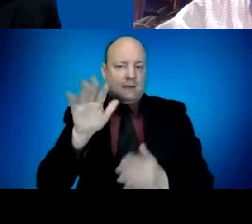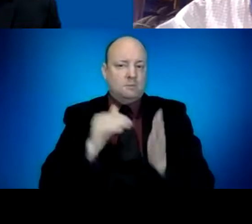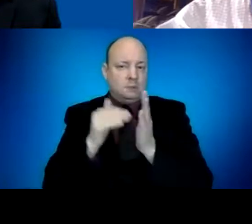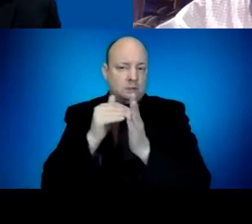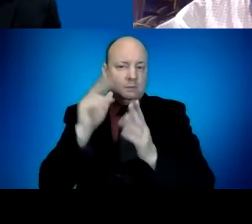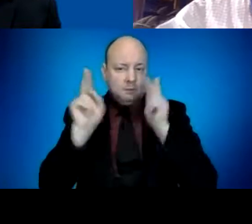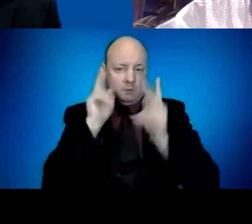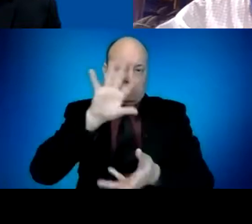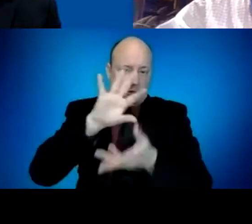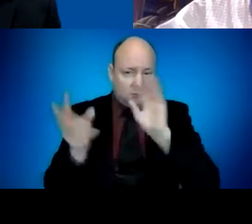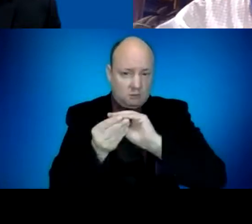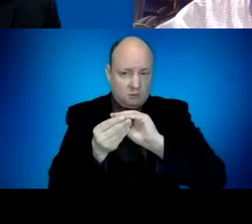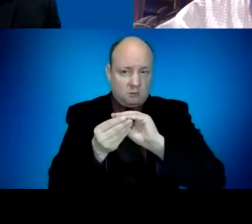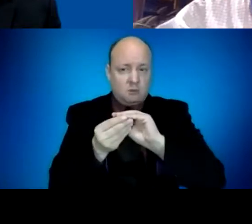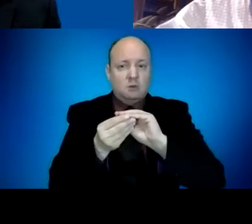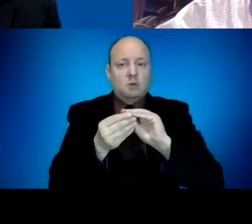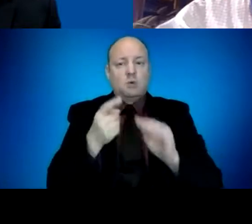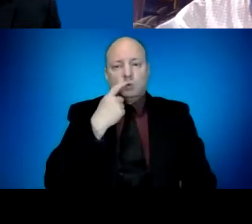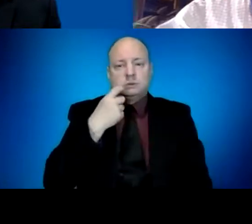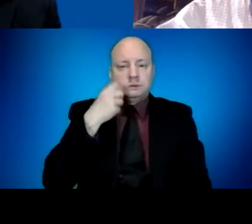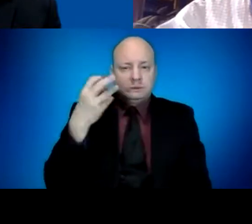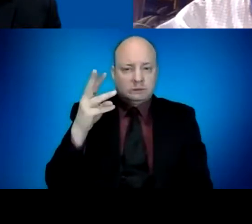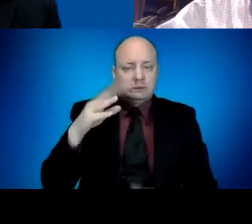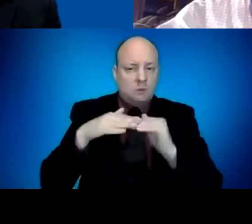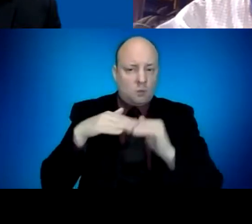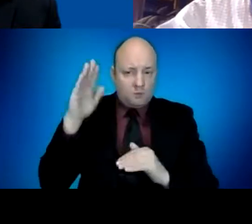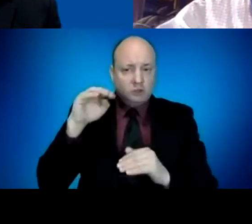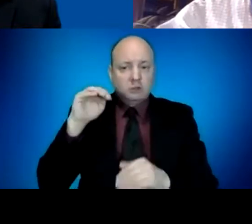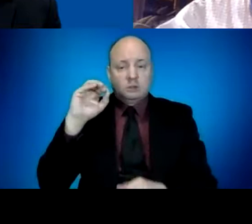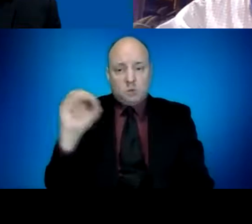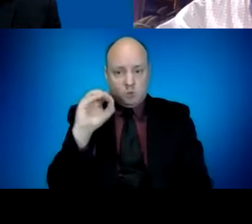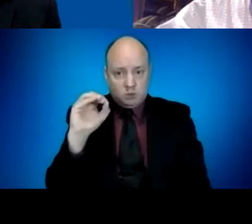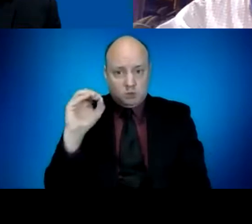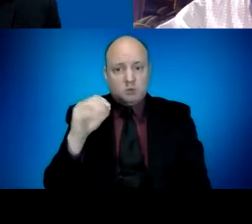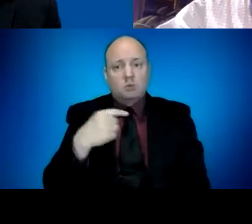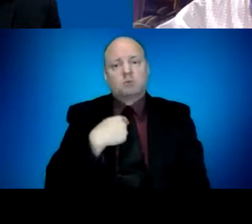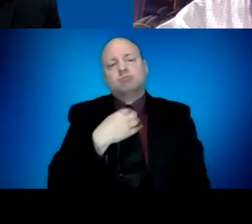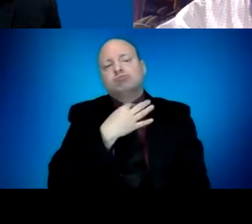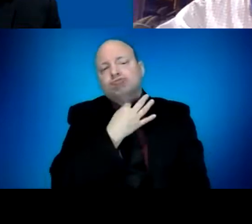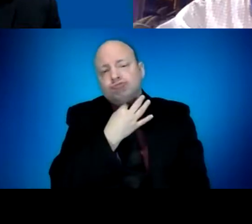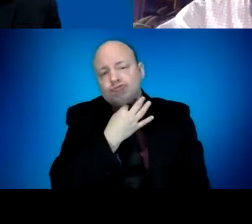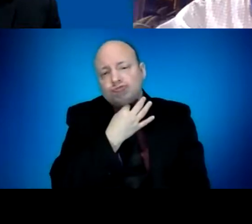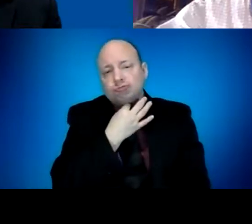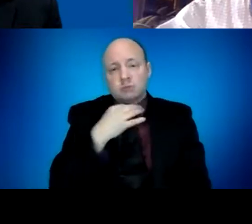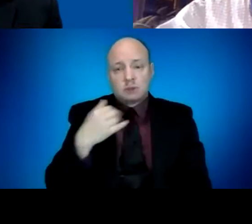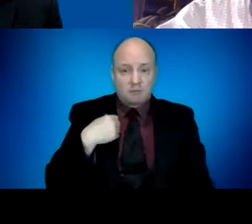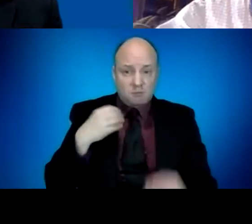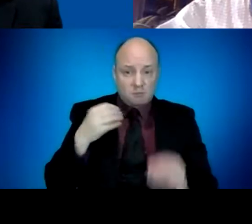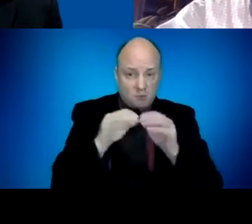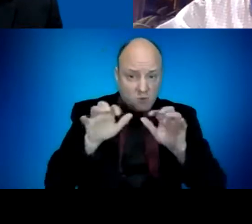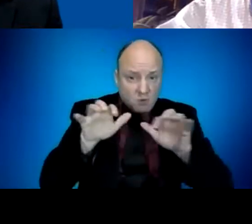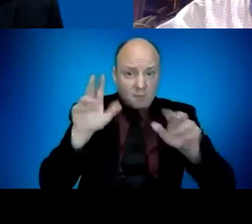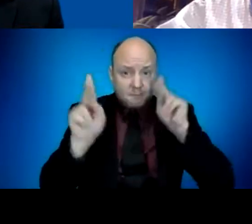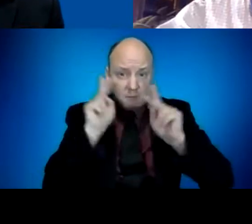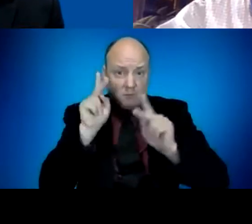How does that all tie in together, Johnson & Johnson reaching those goals, having such a large group still to get to? Yeah,